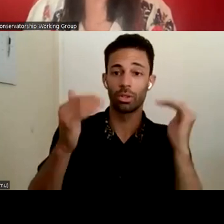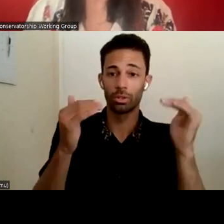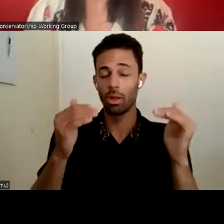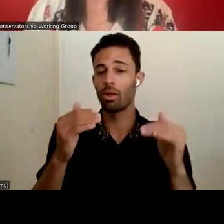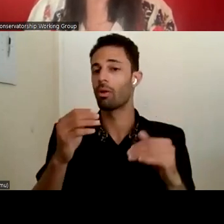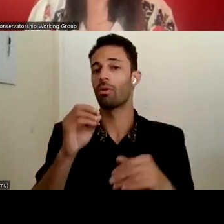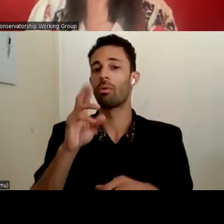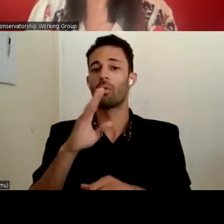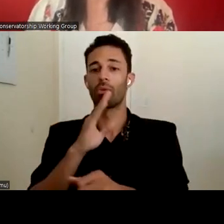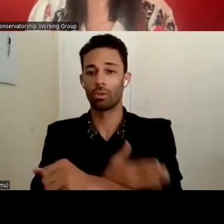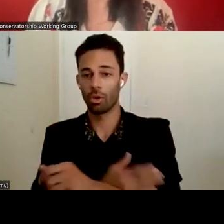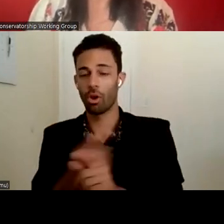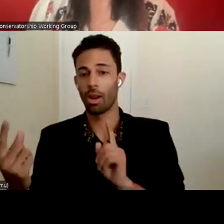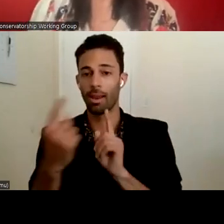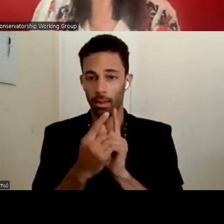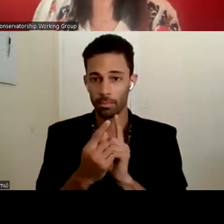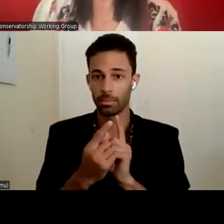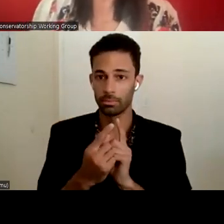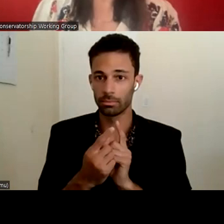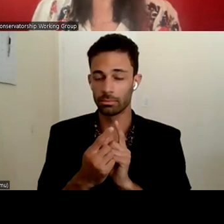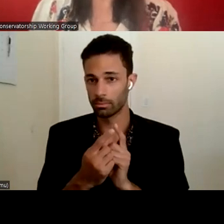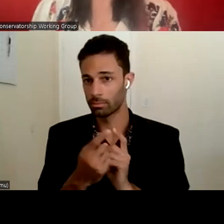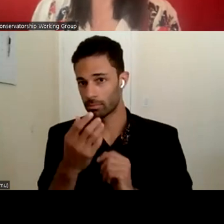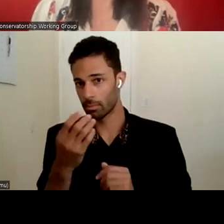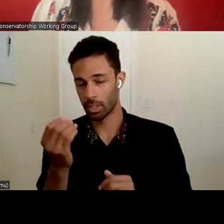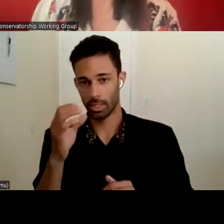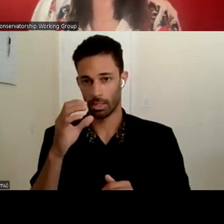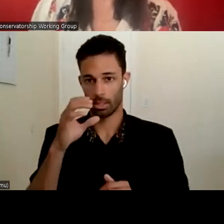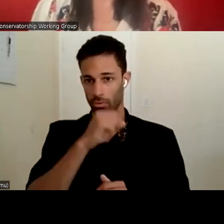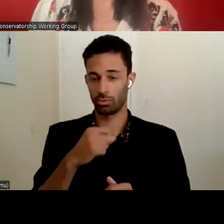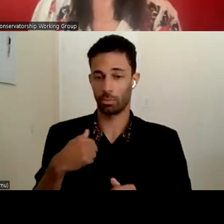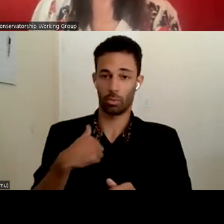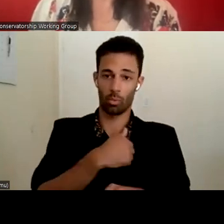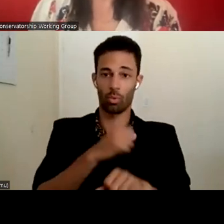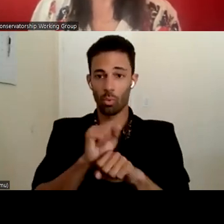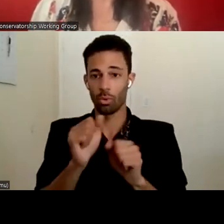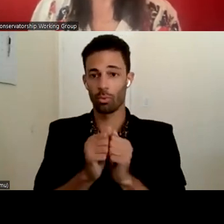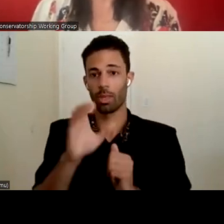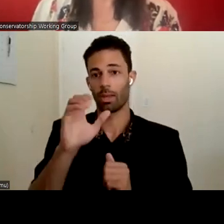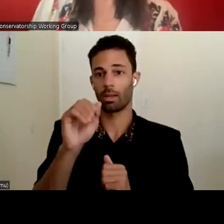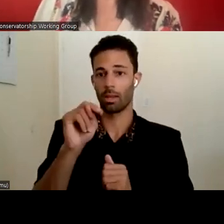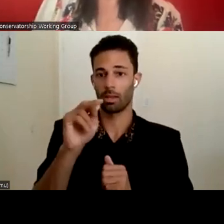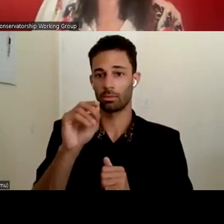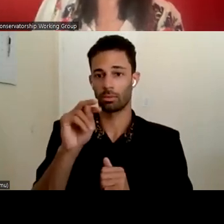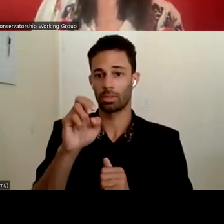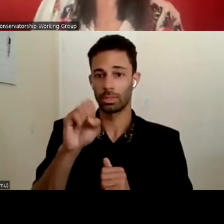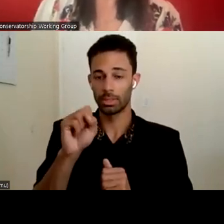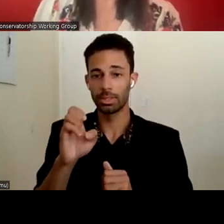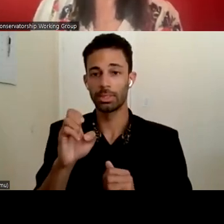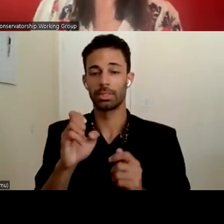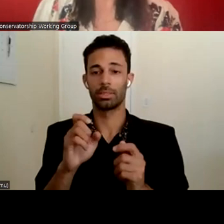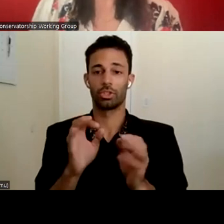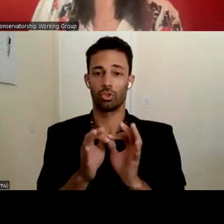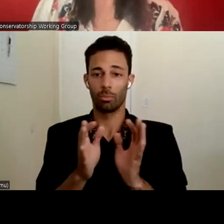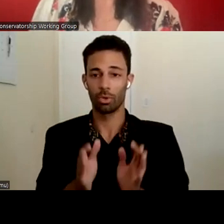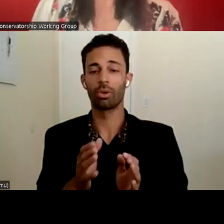coming to us and assuming that we, you know, we are working with having a Cantonese translator during, during our interview and speaking to the older adult and